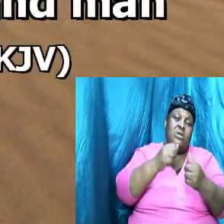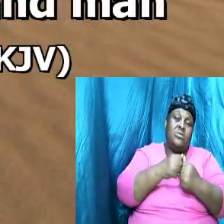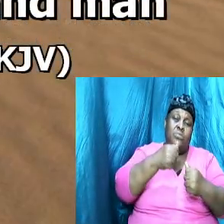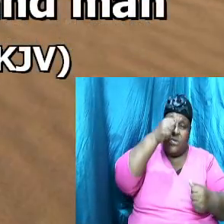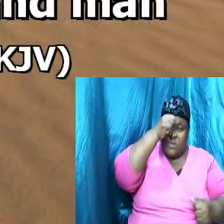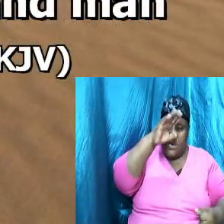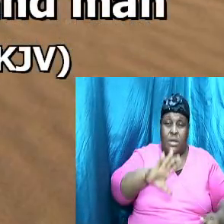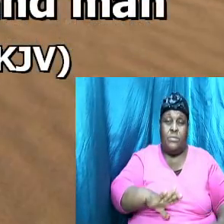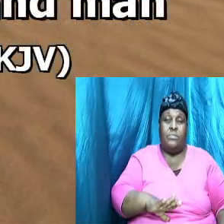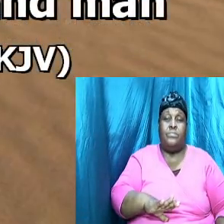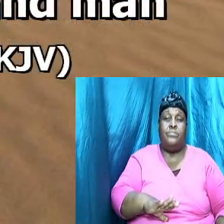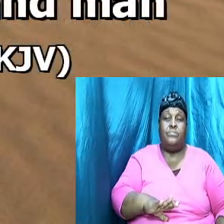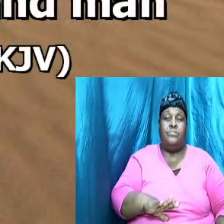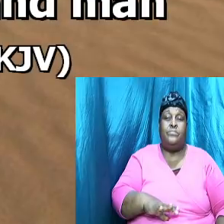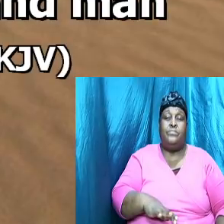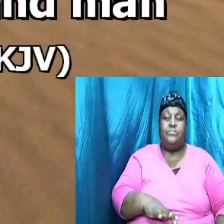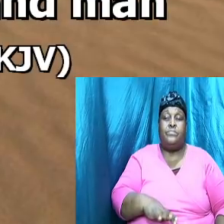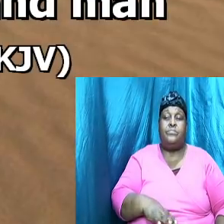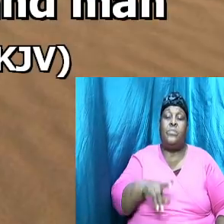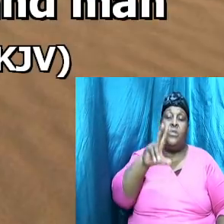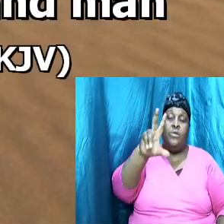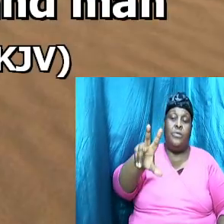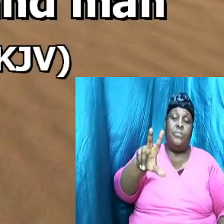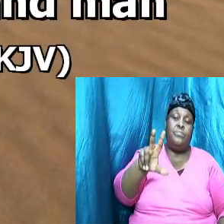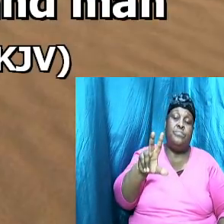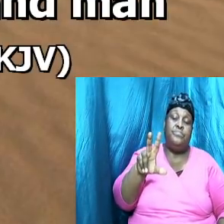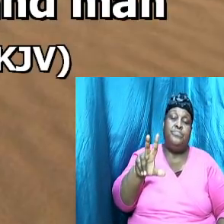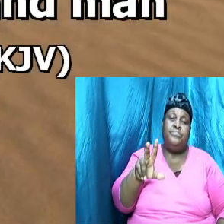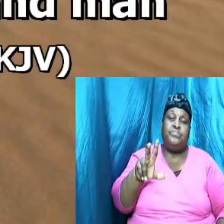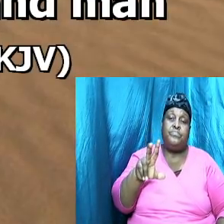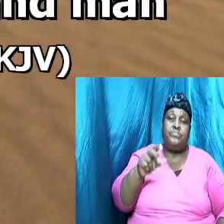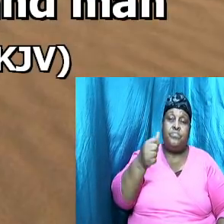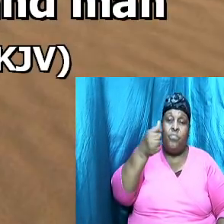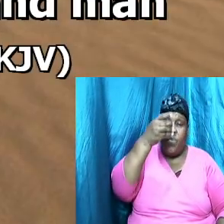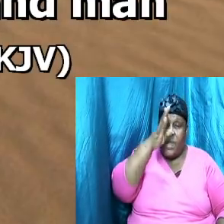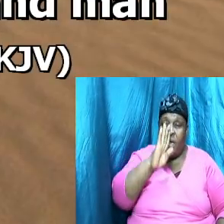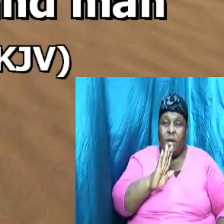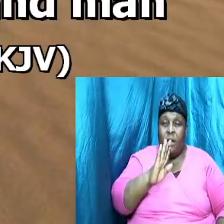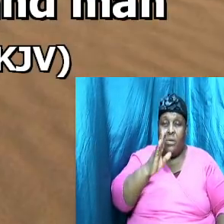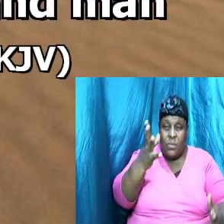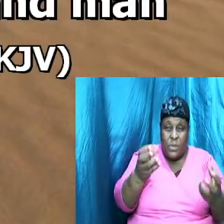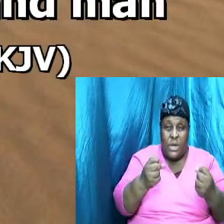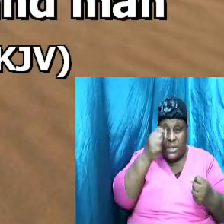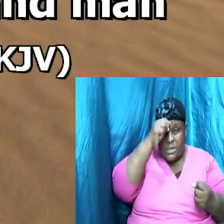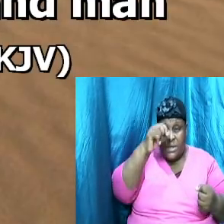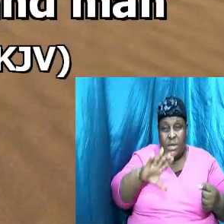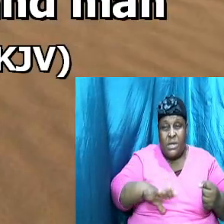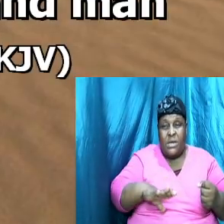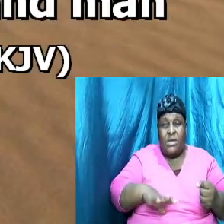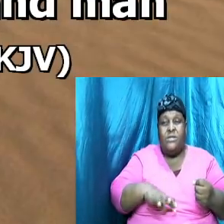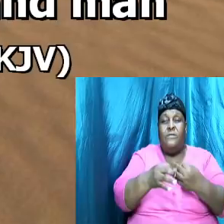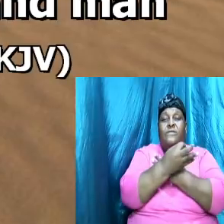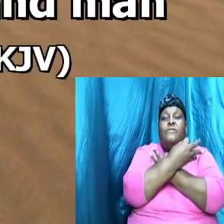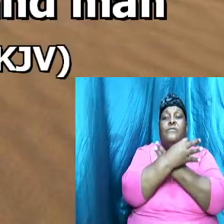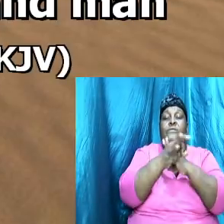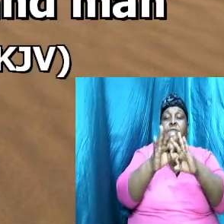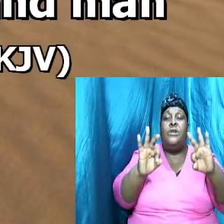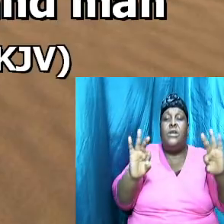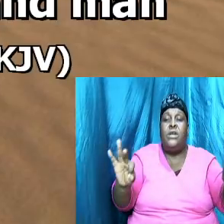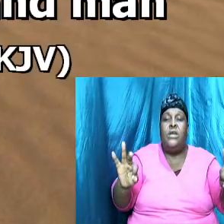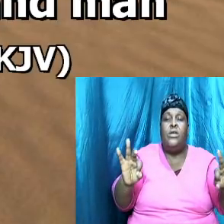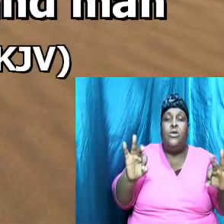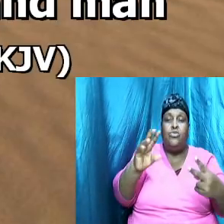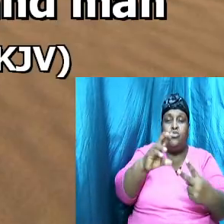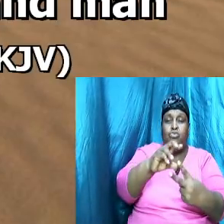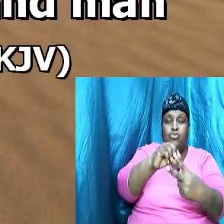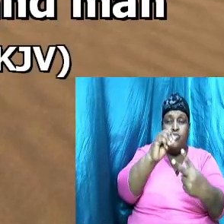and three God wanted man to freely choose